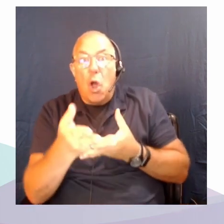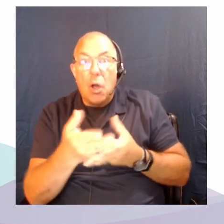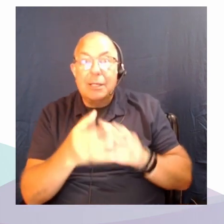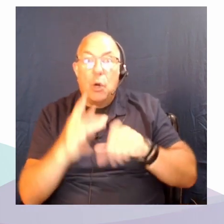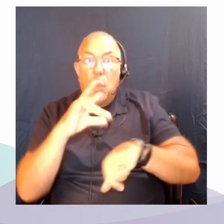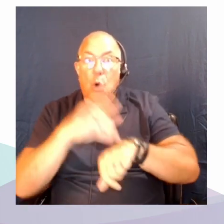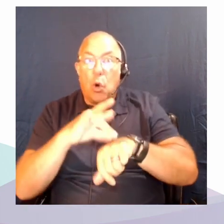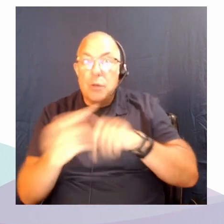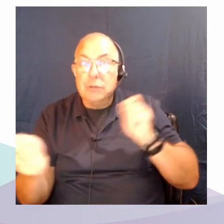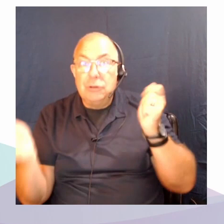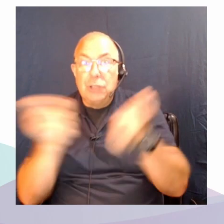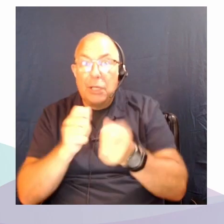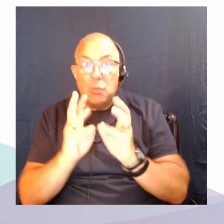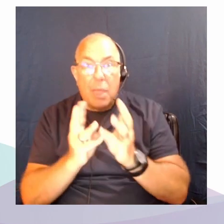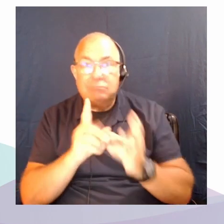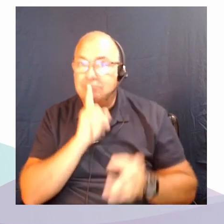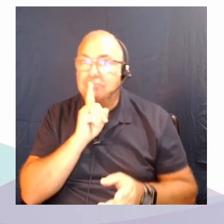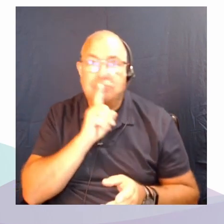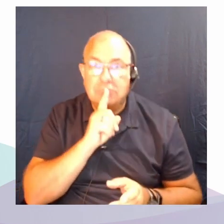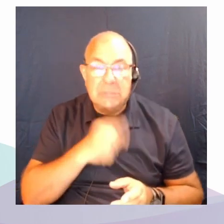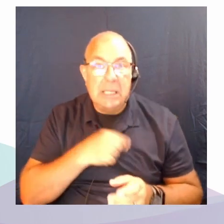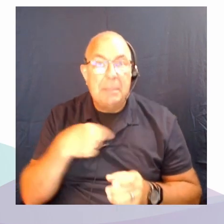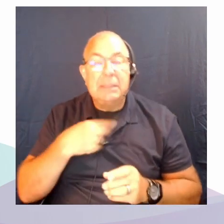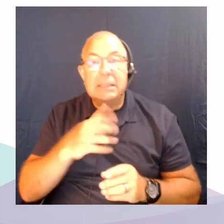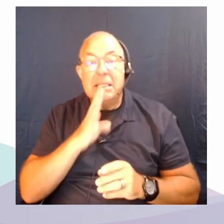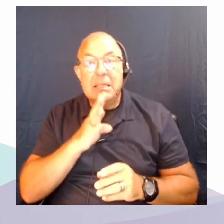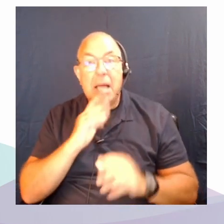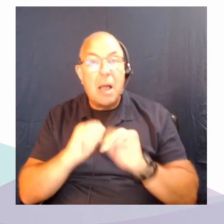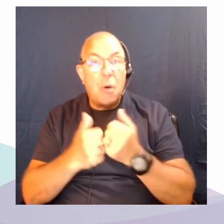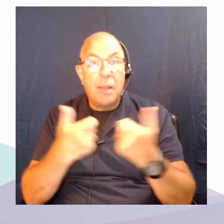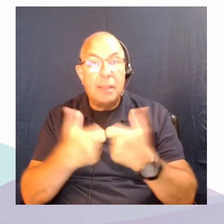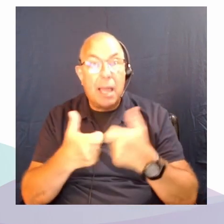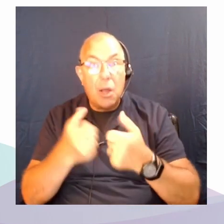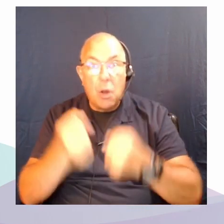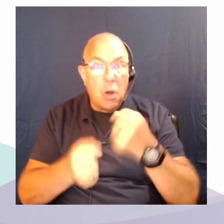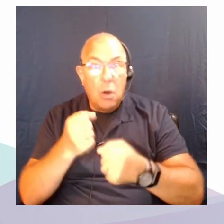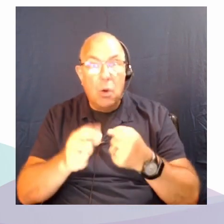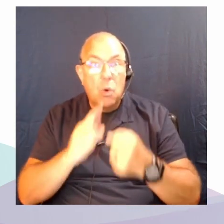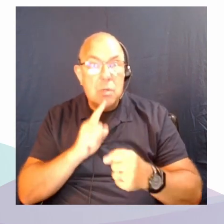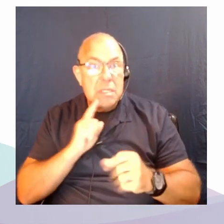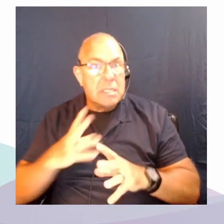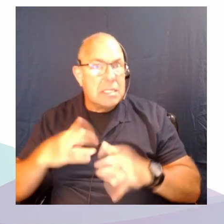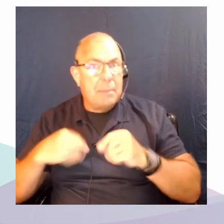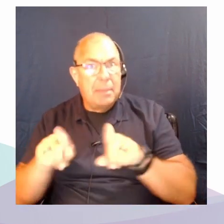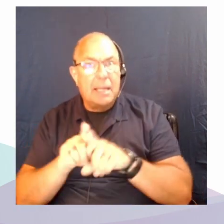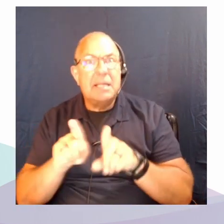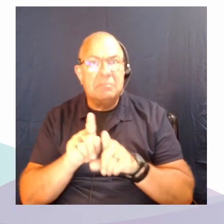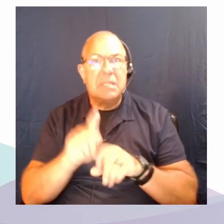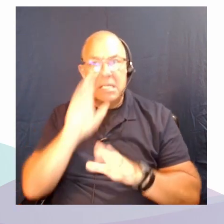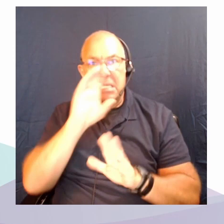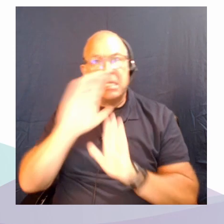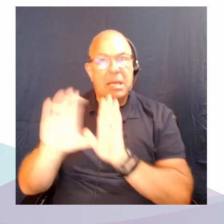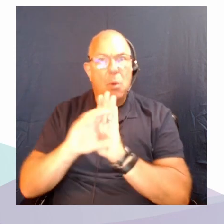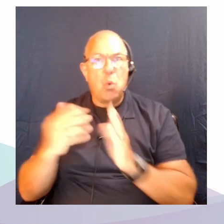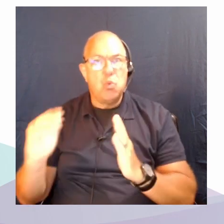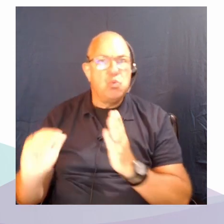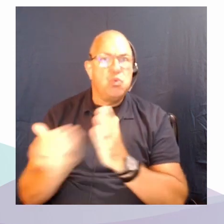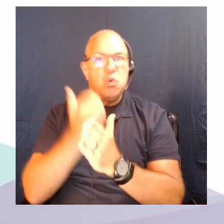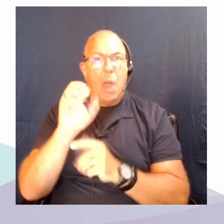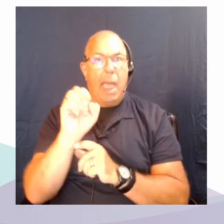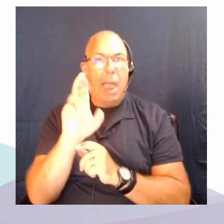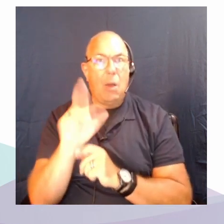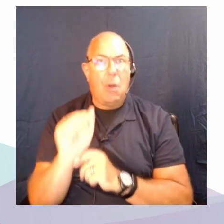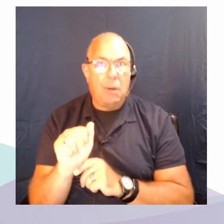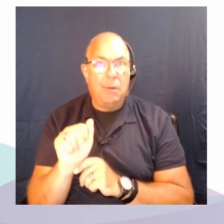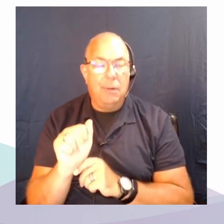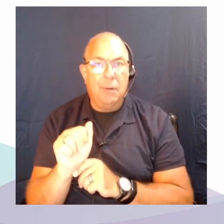you know, I have to say the degree to which the electric car has been so widely accepted as a sign and symbol of the renewable era by governments and